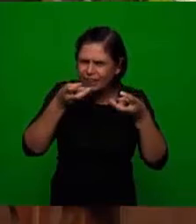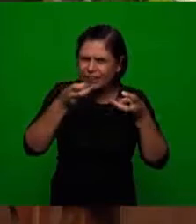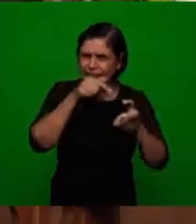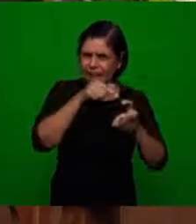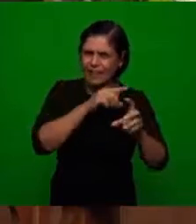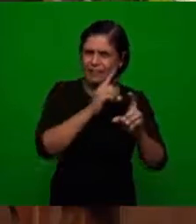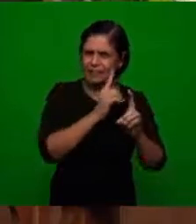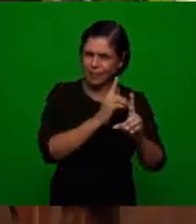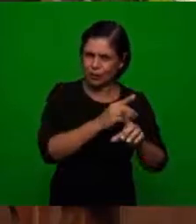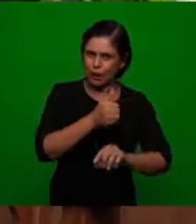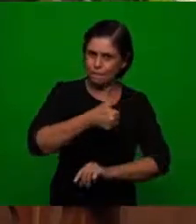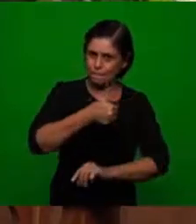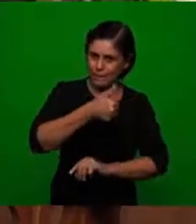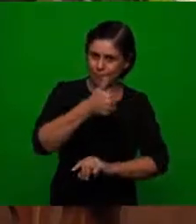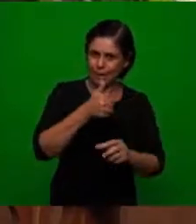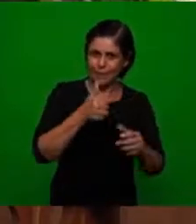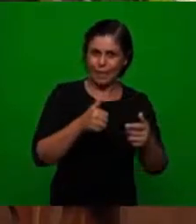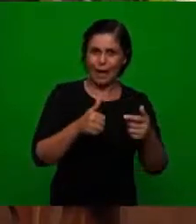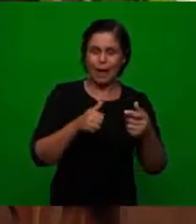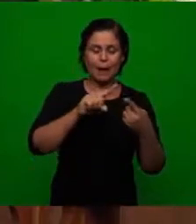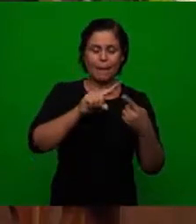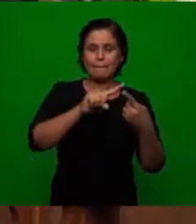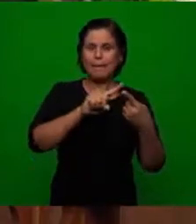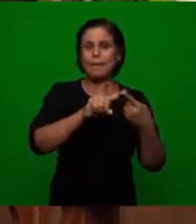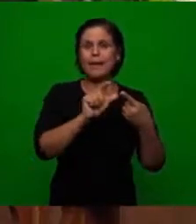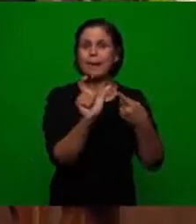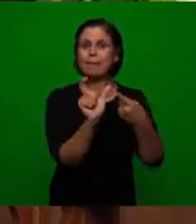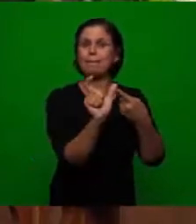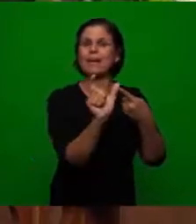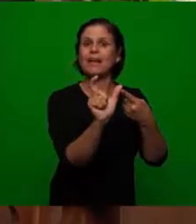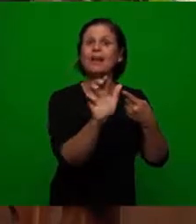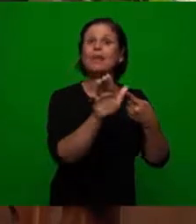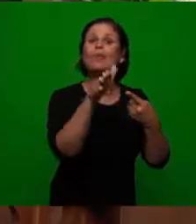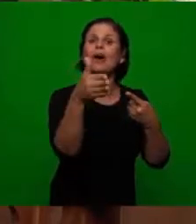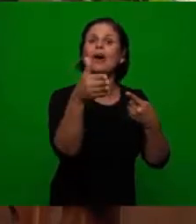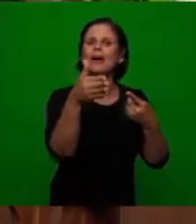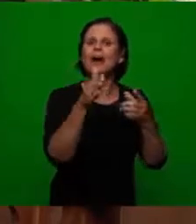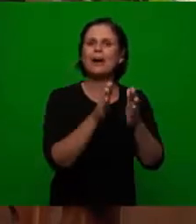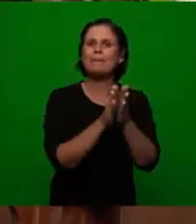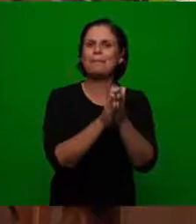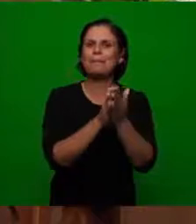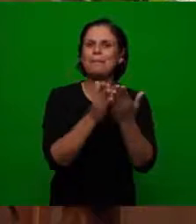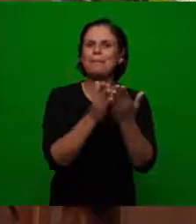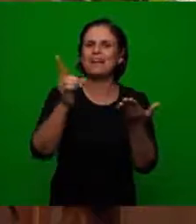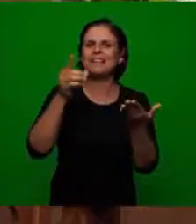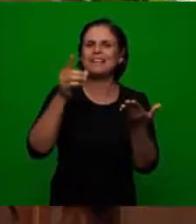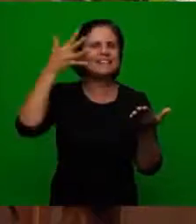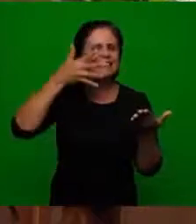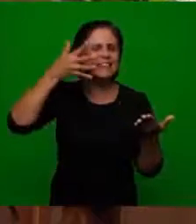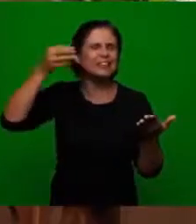this is the first word was the word that was revealed because it comes